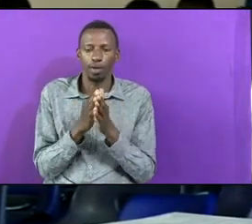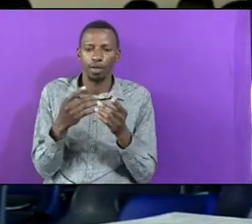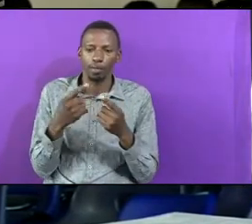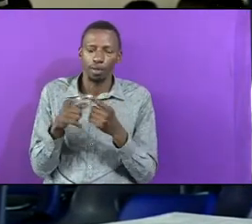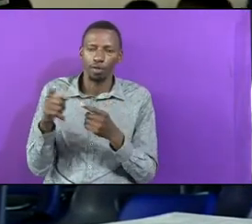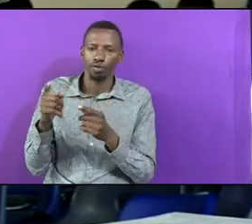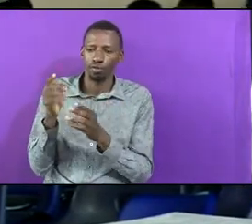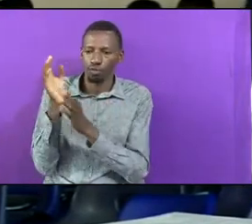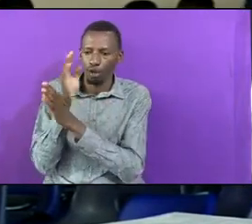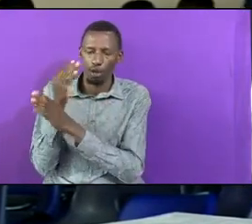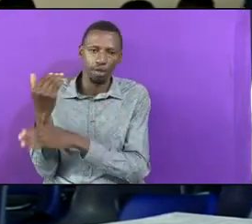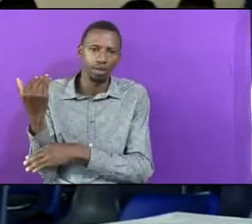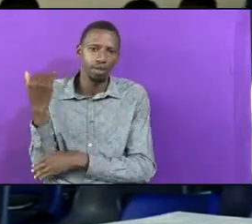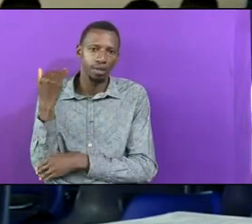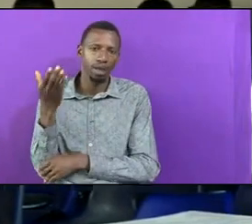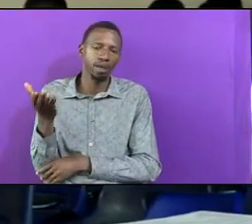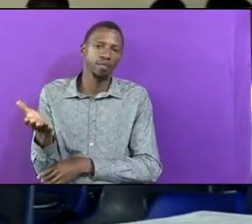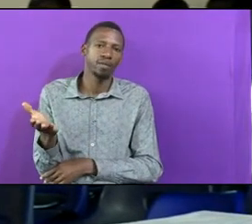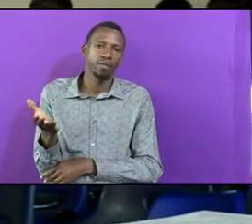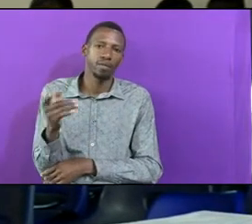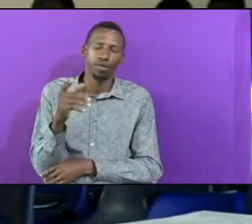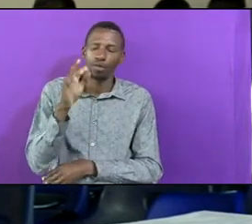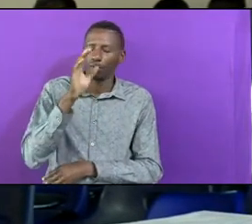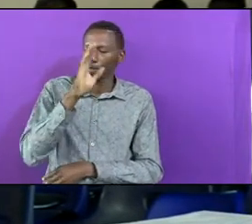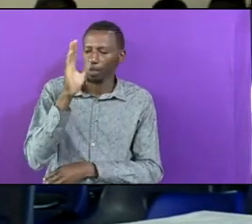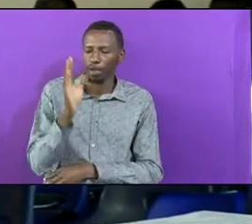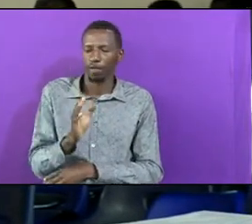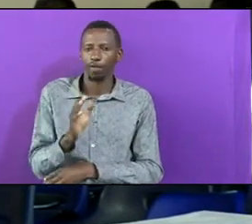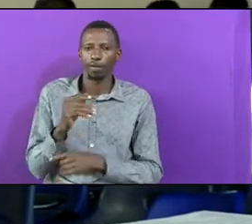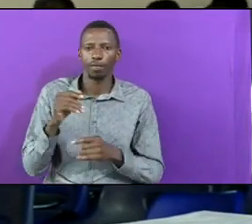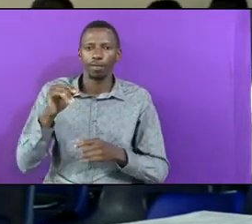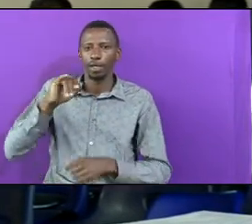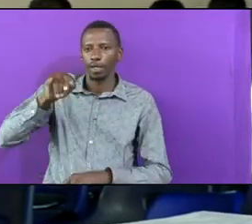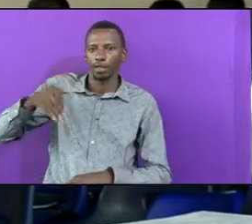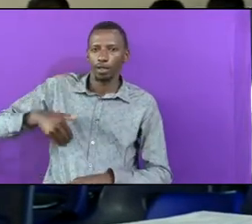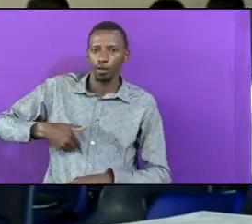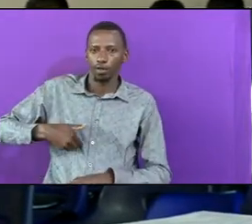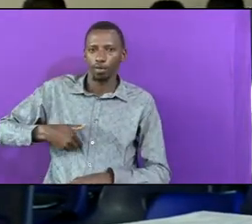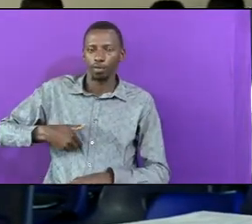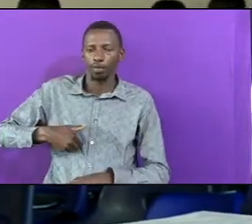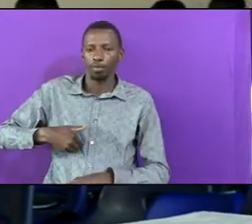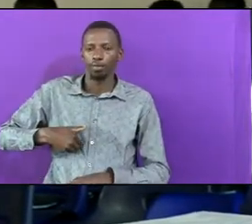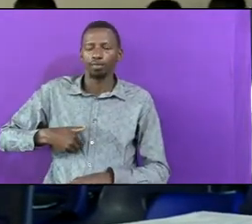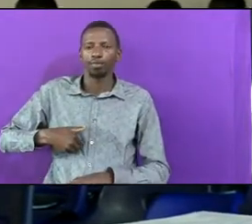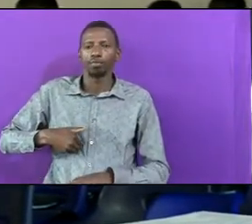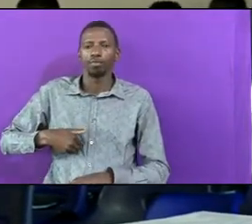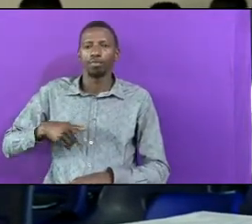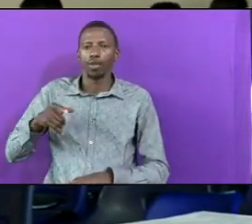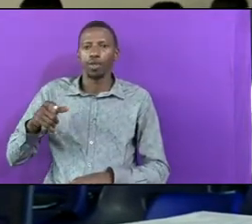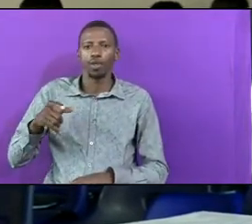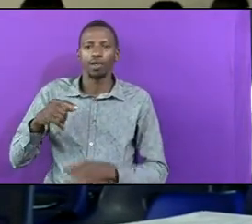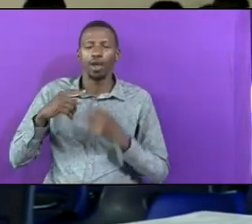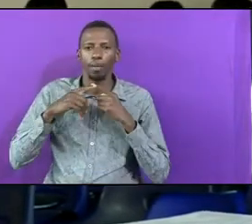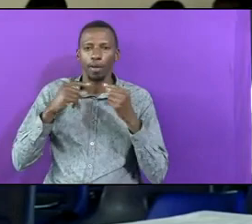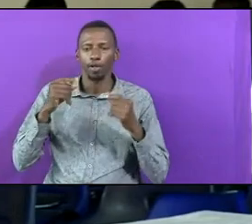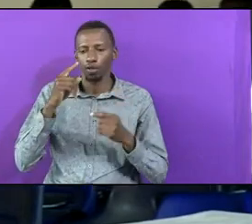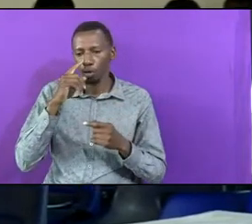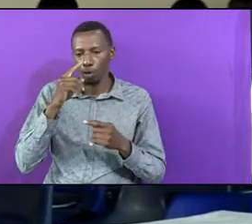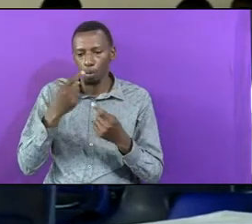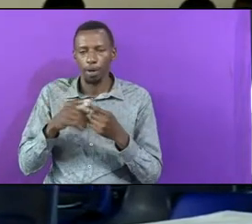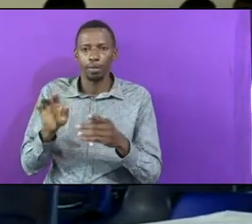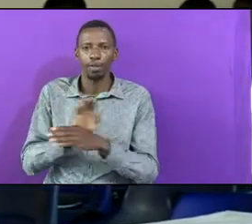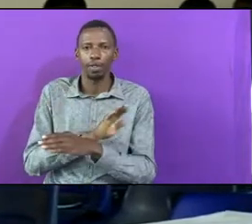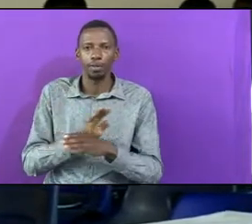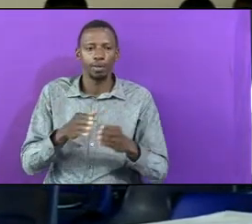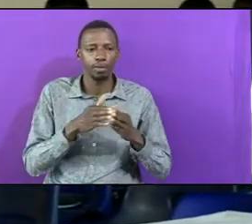Will Never Do That Jacobo Is The Priest Of The Home But Busy Sleeping With Women There's No Worship And As A Result There